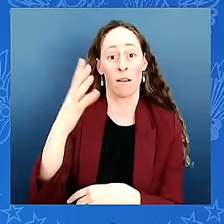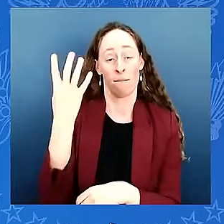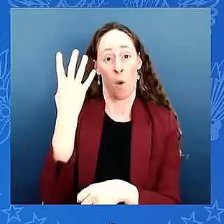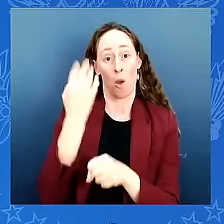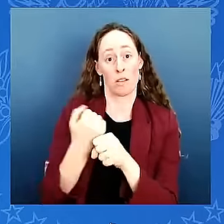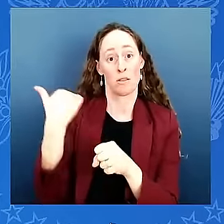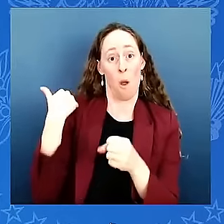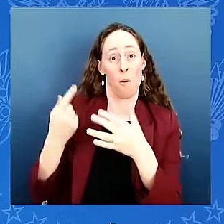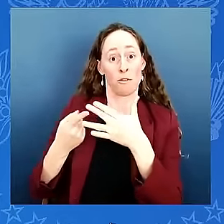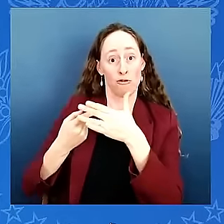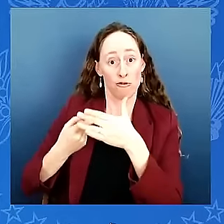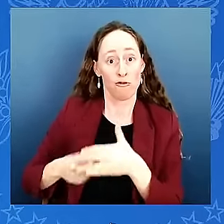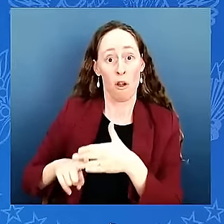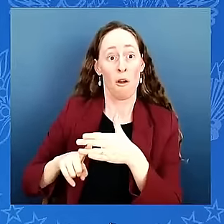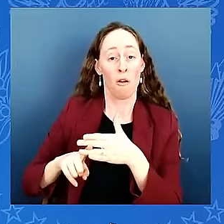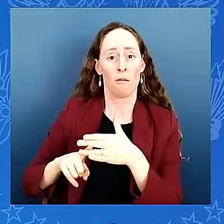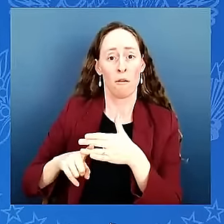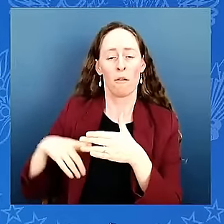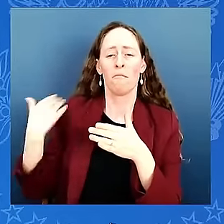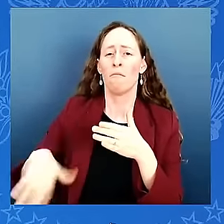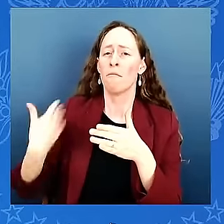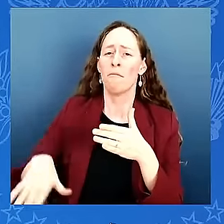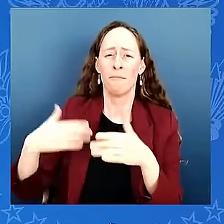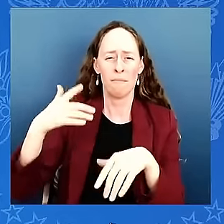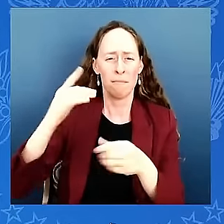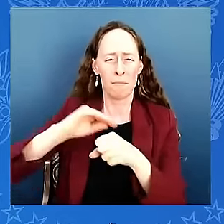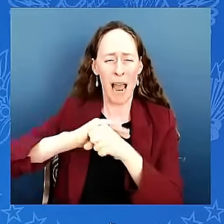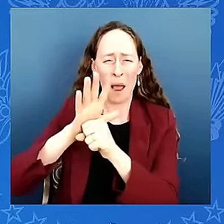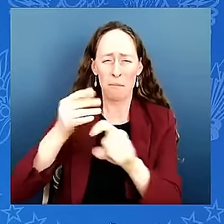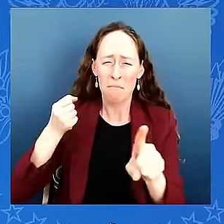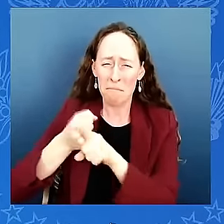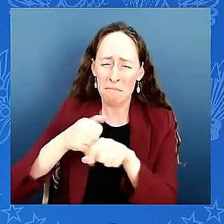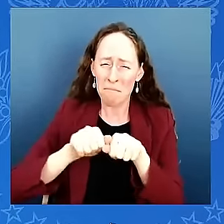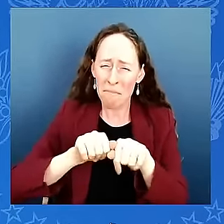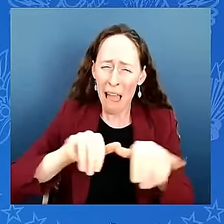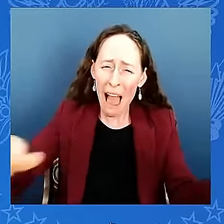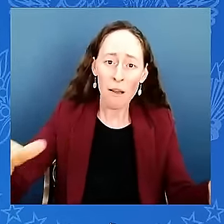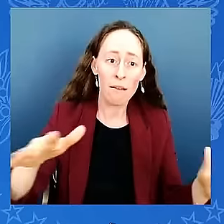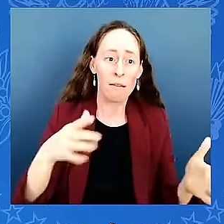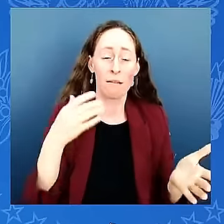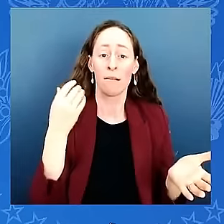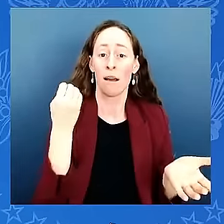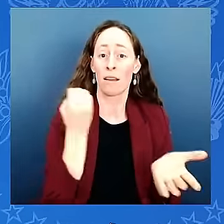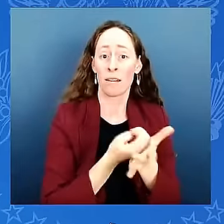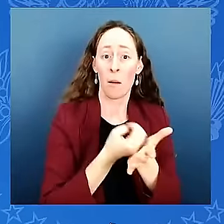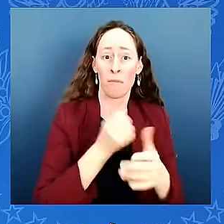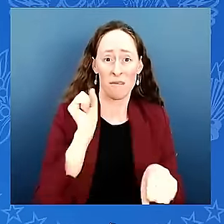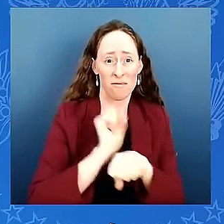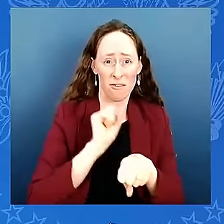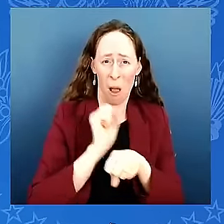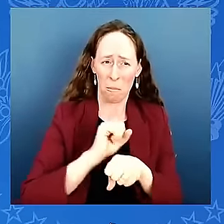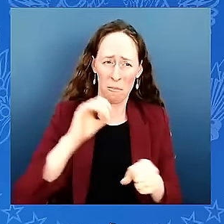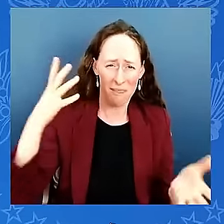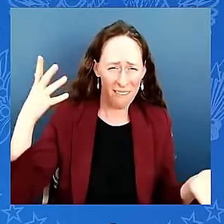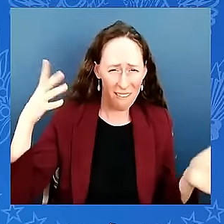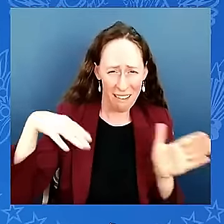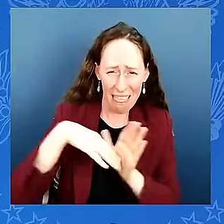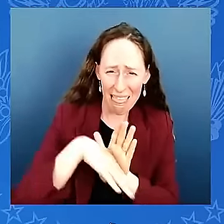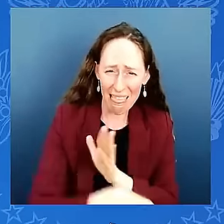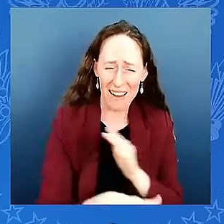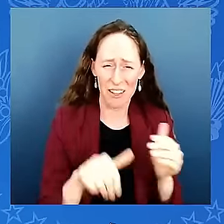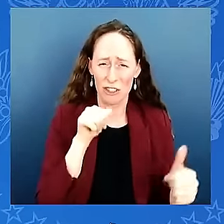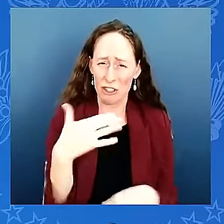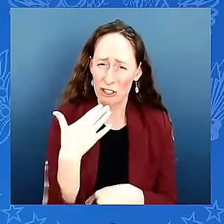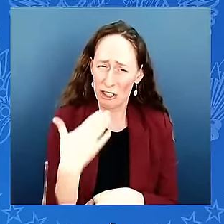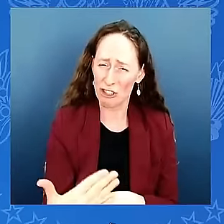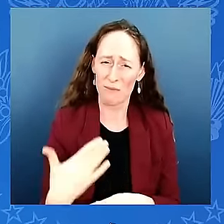we still more to do but we had one of the most extraordinary periods of progress ever in history of this country covet no longer controls our lives